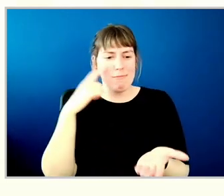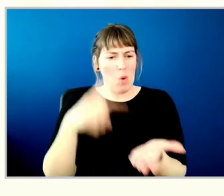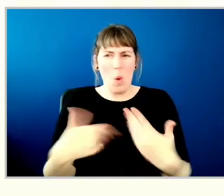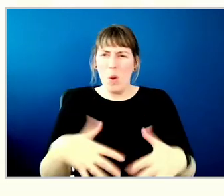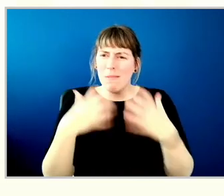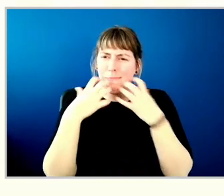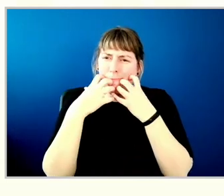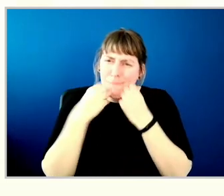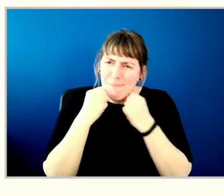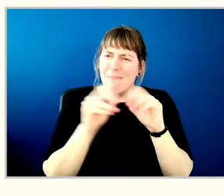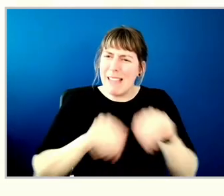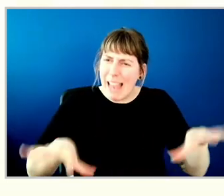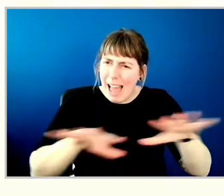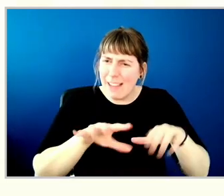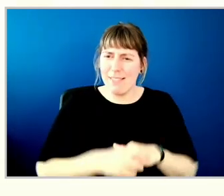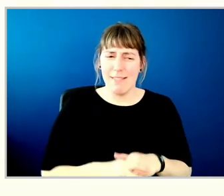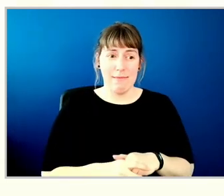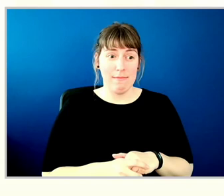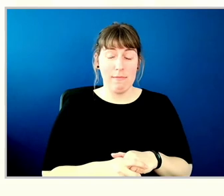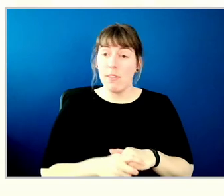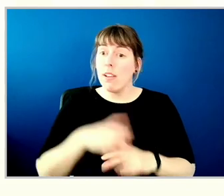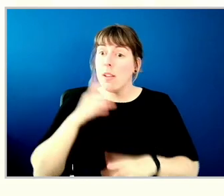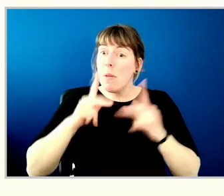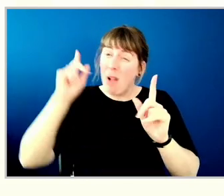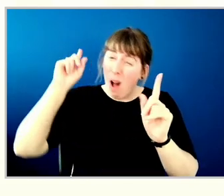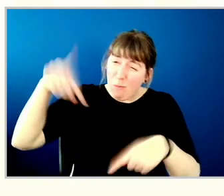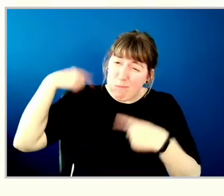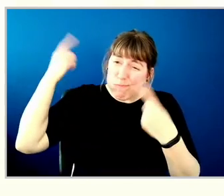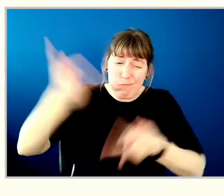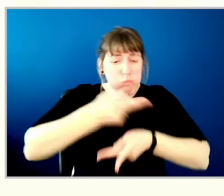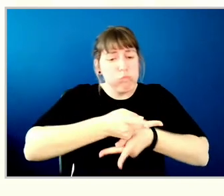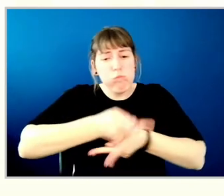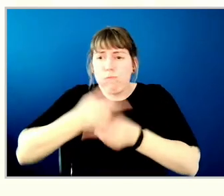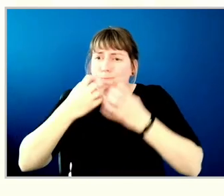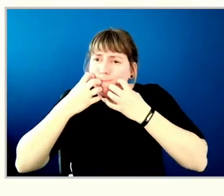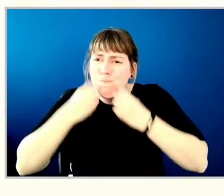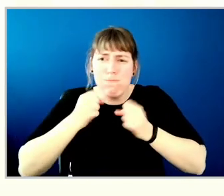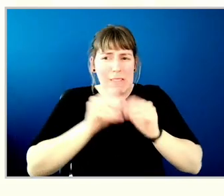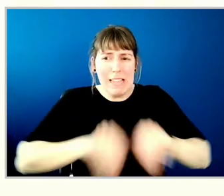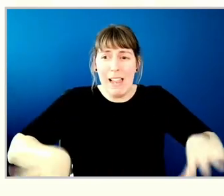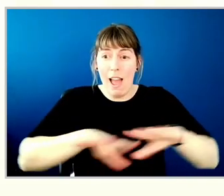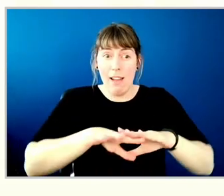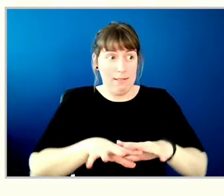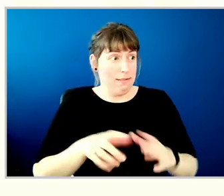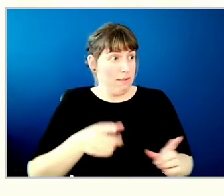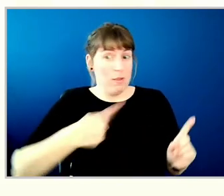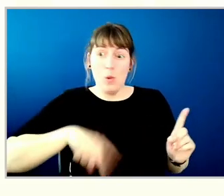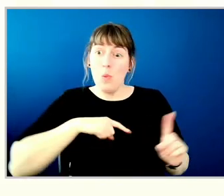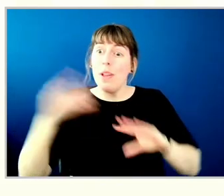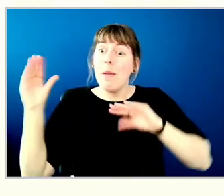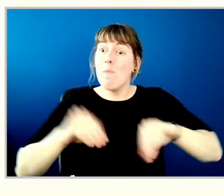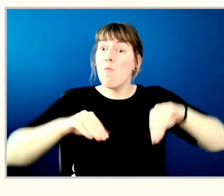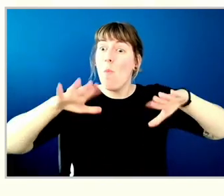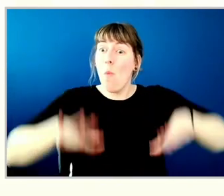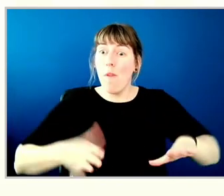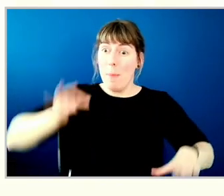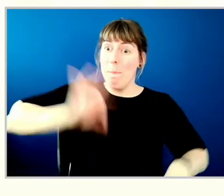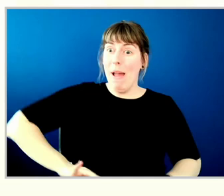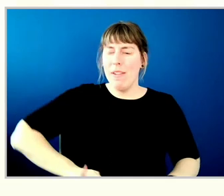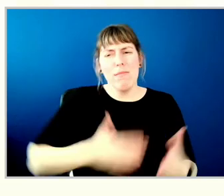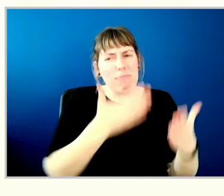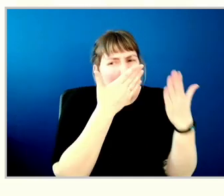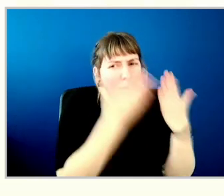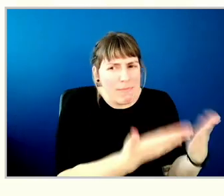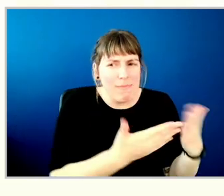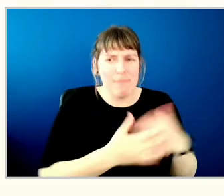the people who have stewarded it for generations, and how we all benefit from these lands and those people. We